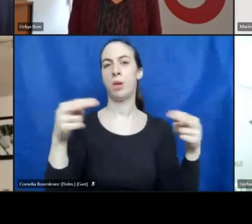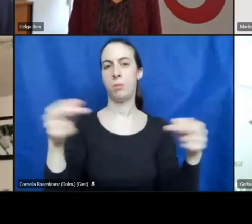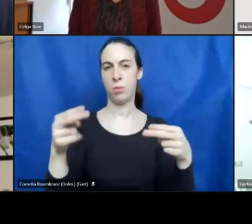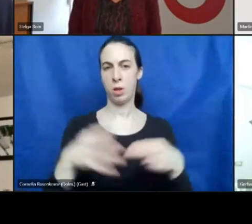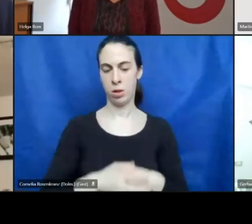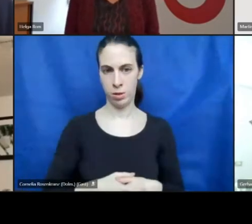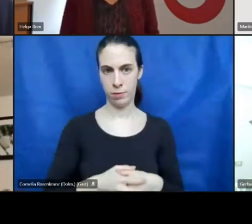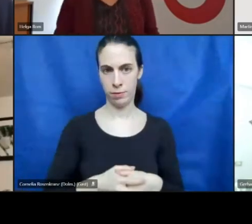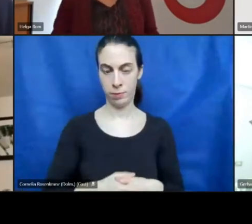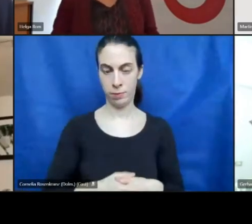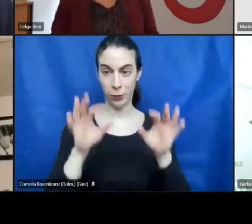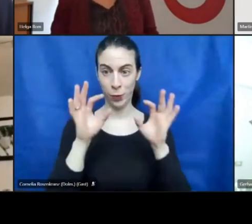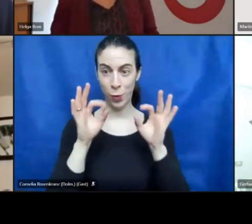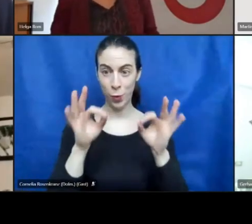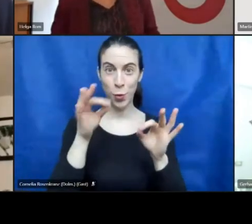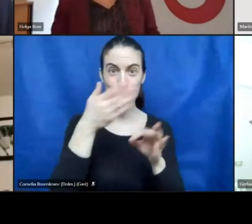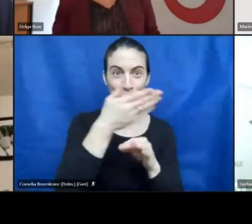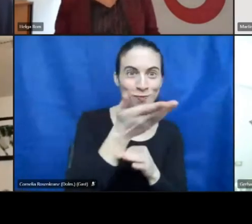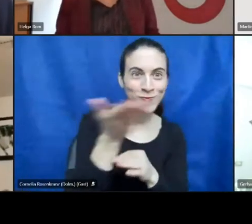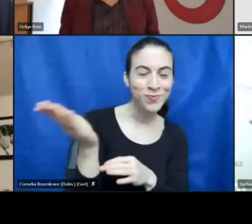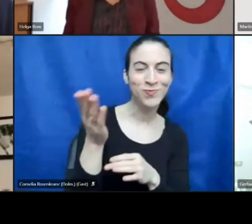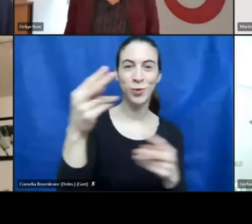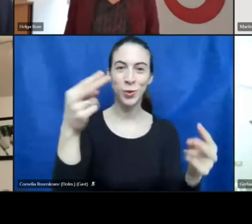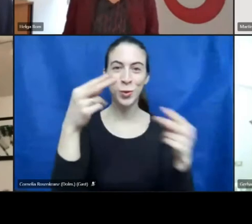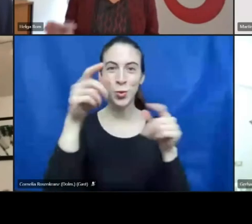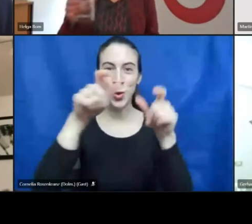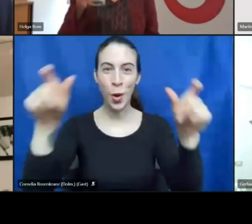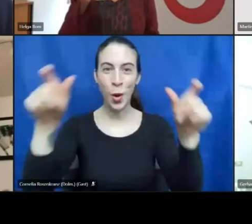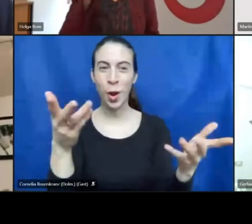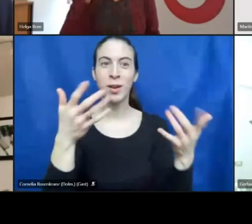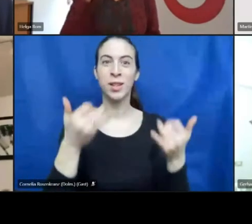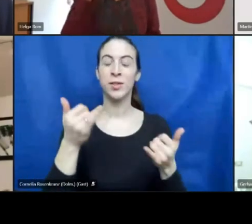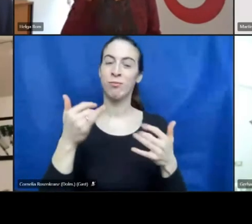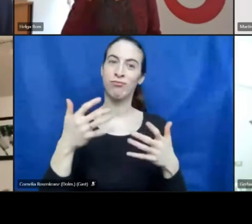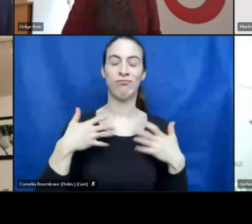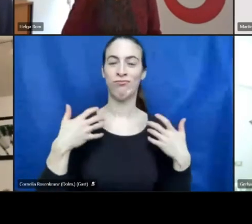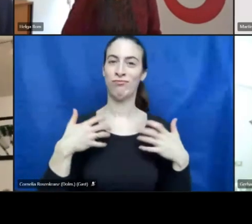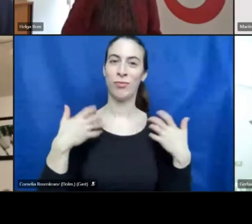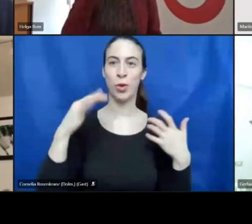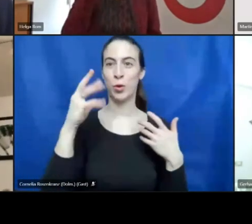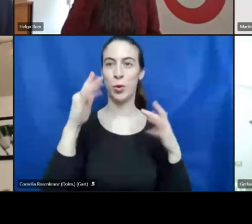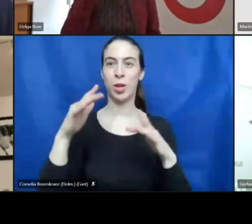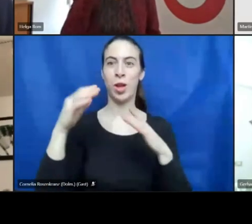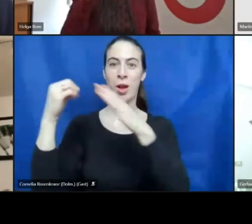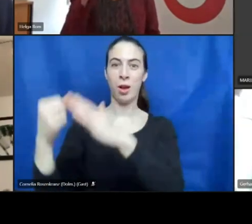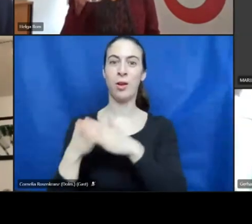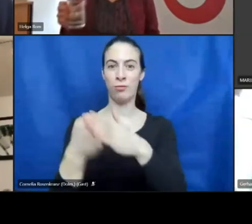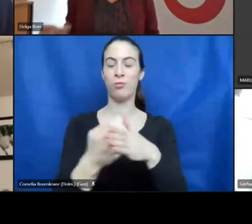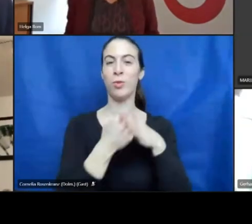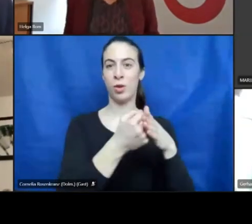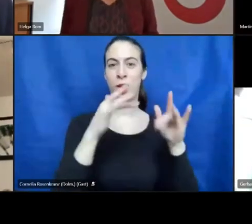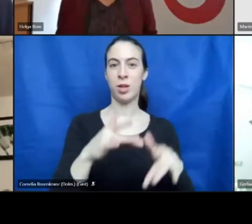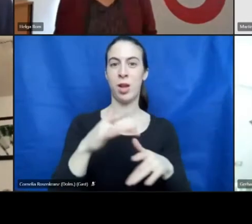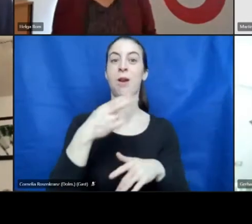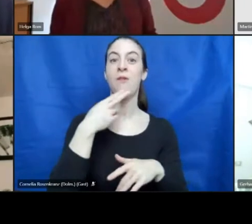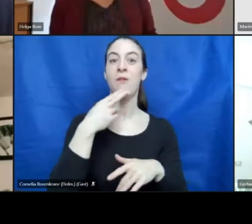So ladies and gentlemen, I'm very welcome to have the support here of Christian Sehetgruber. He is